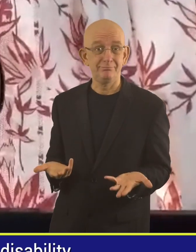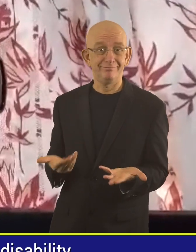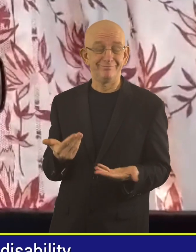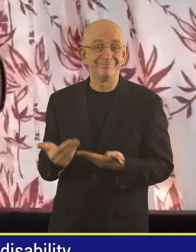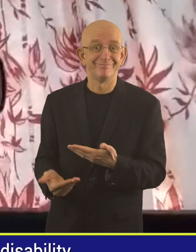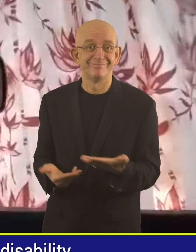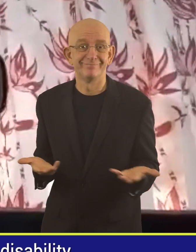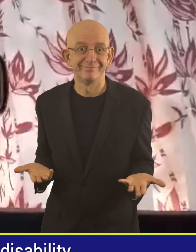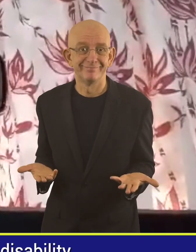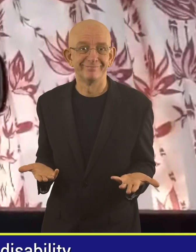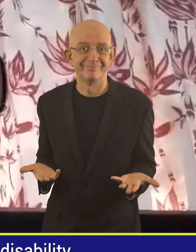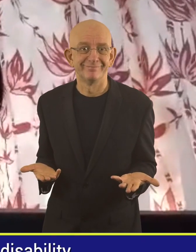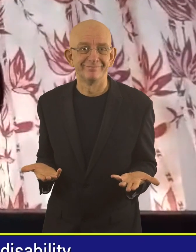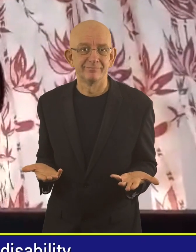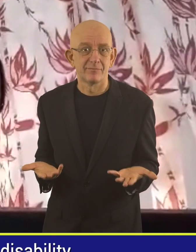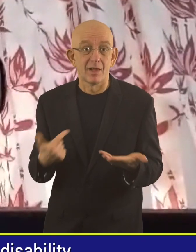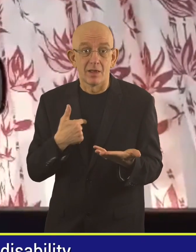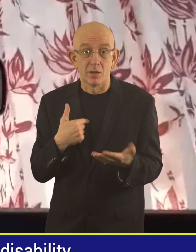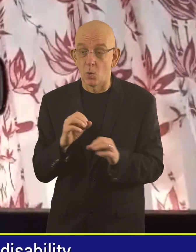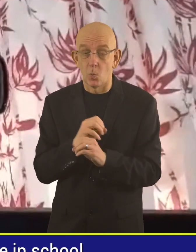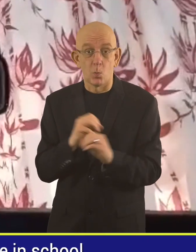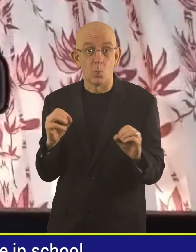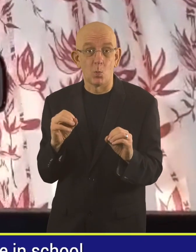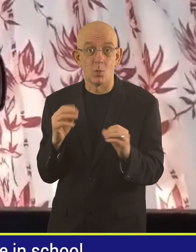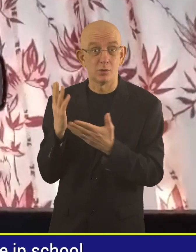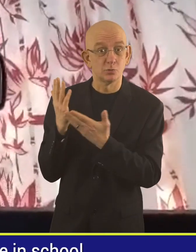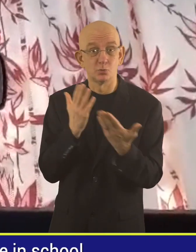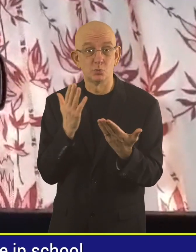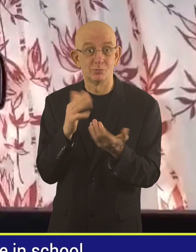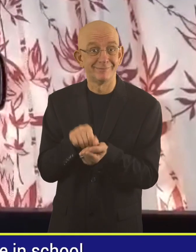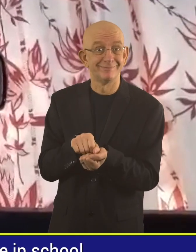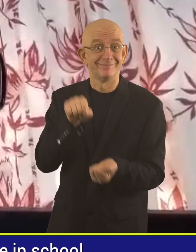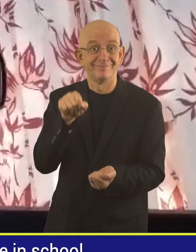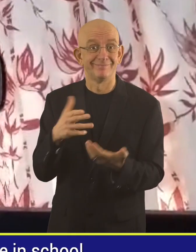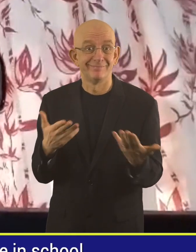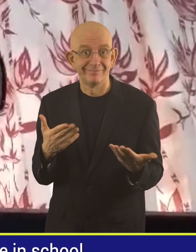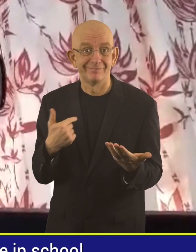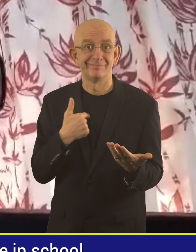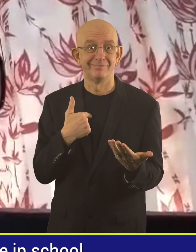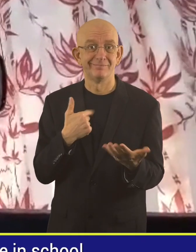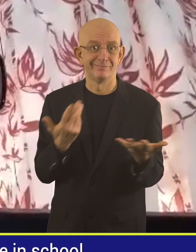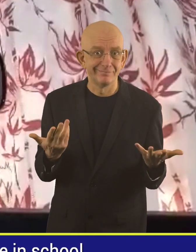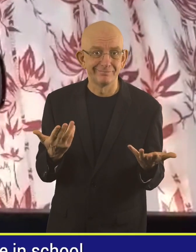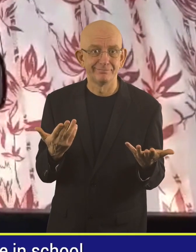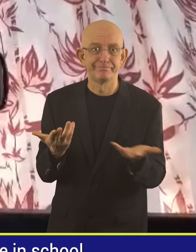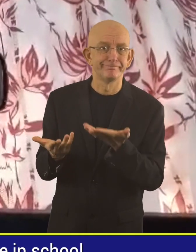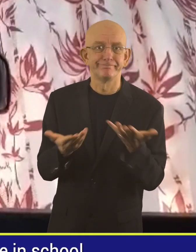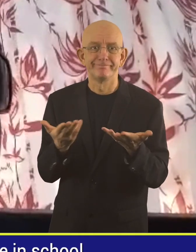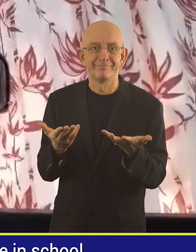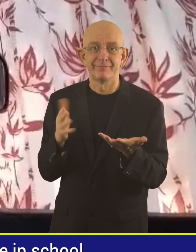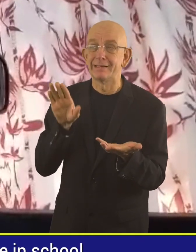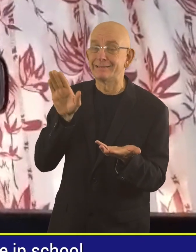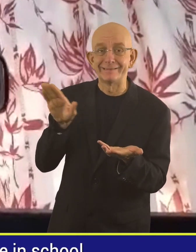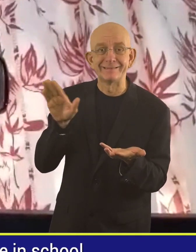to join up in the in the work. If you didn't have a job, a degree in